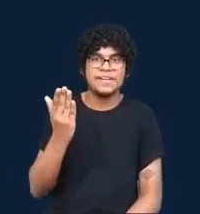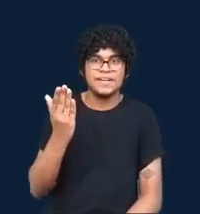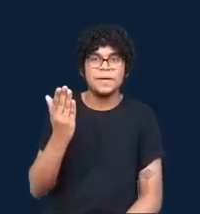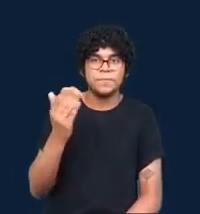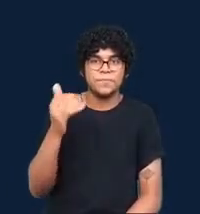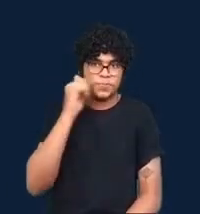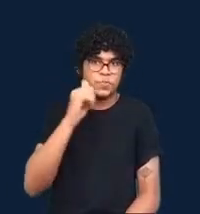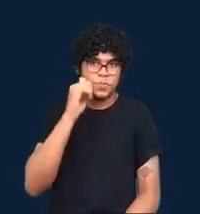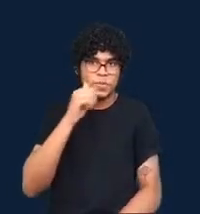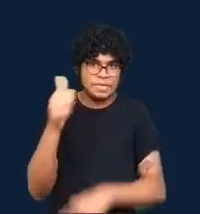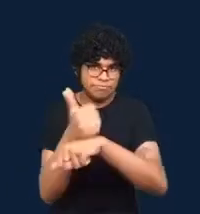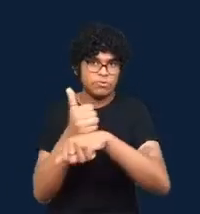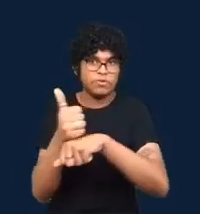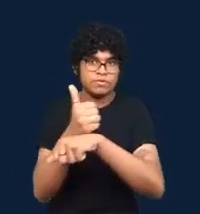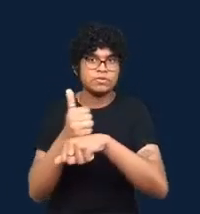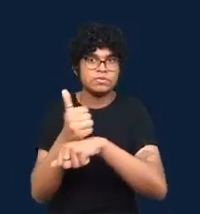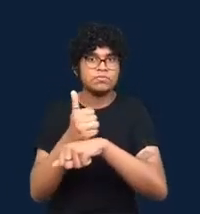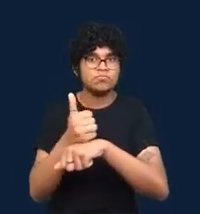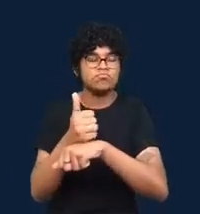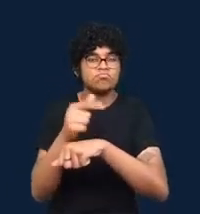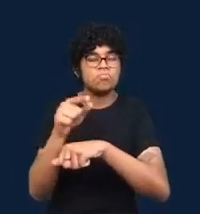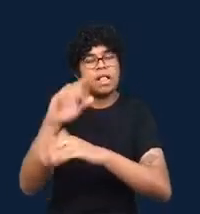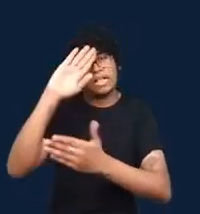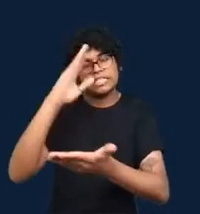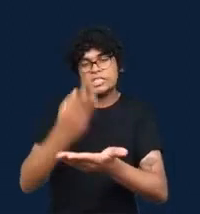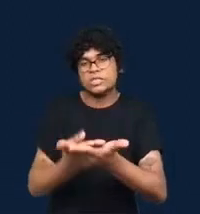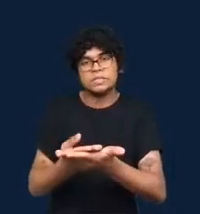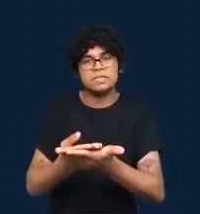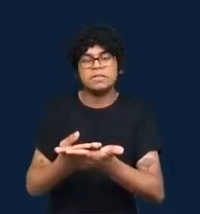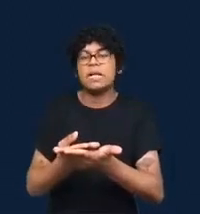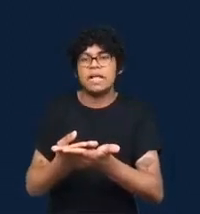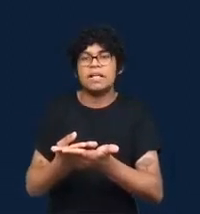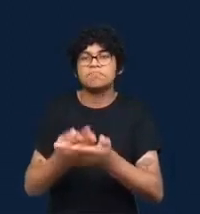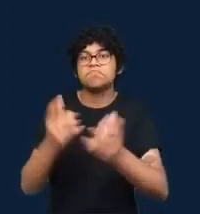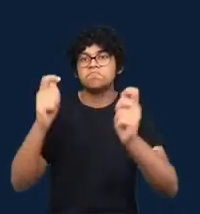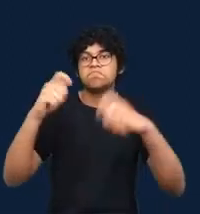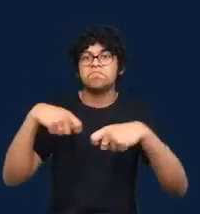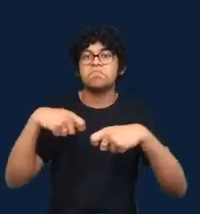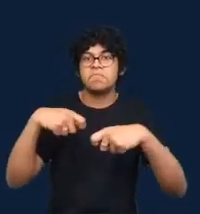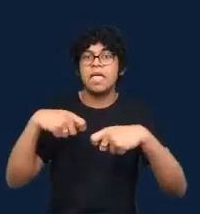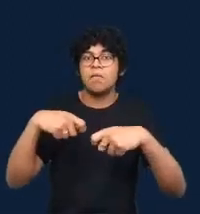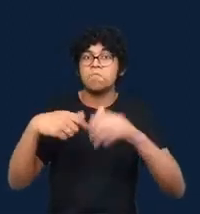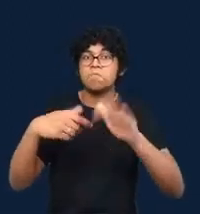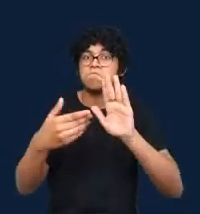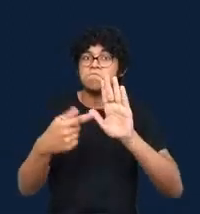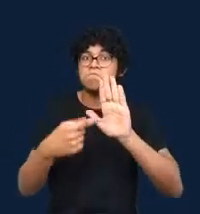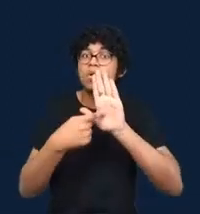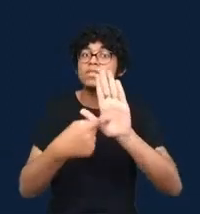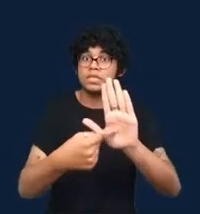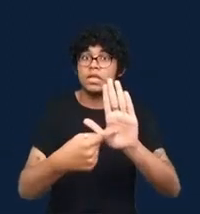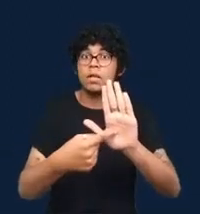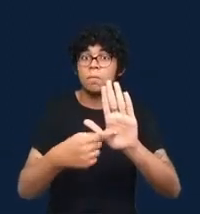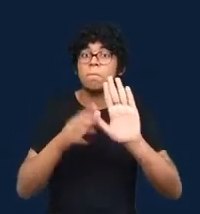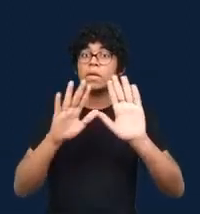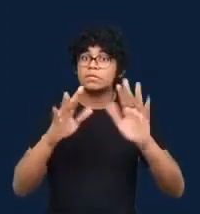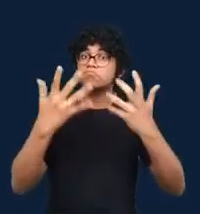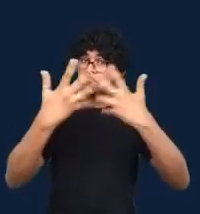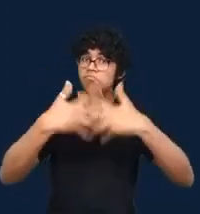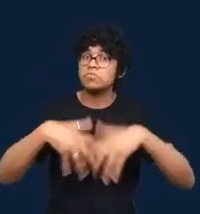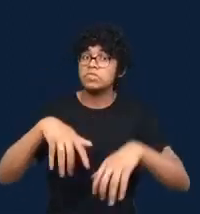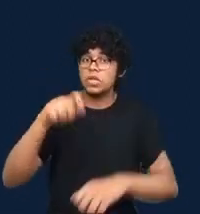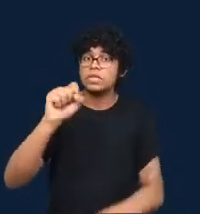shortcomings, yet it is very effective. So this example engages with the issue of endangered